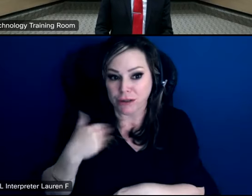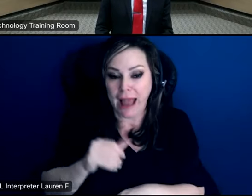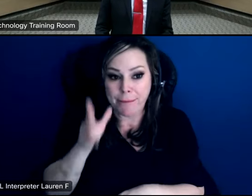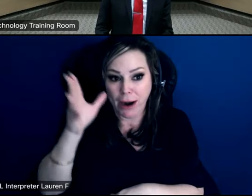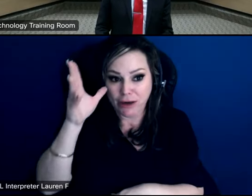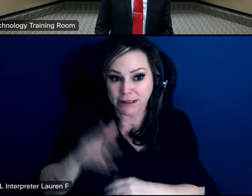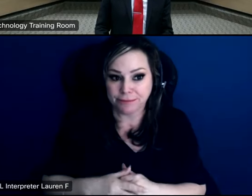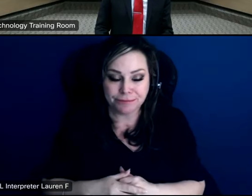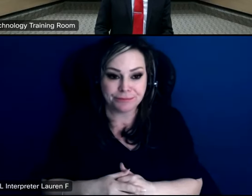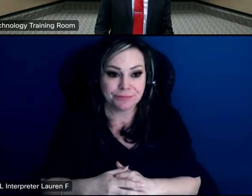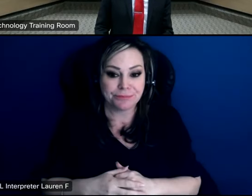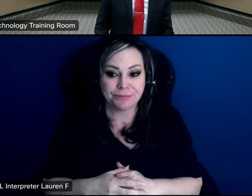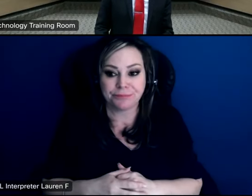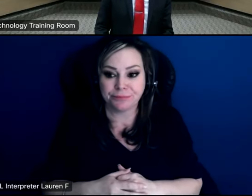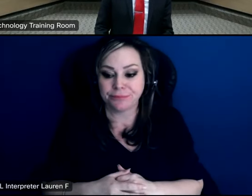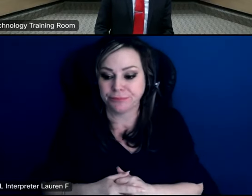and community members